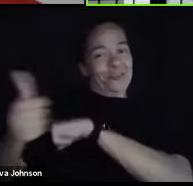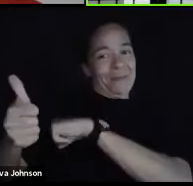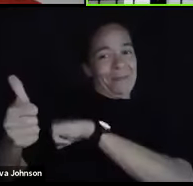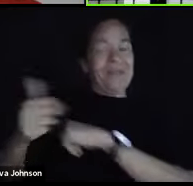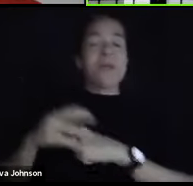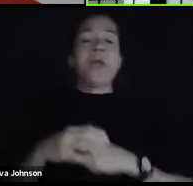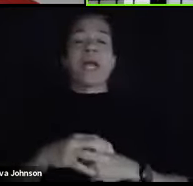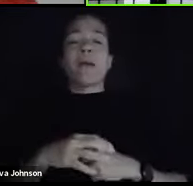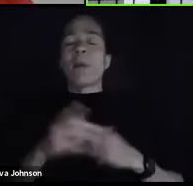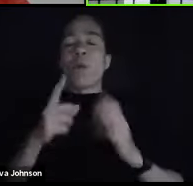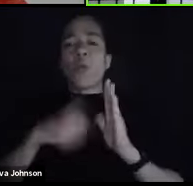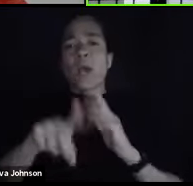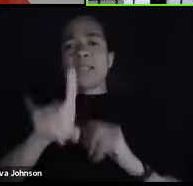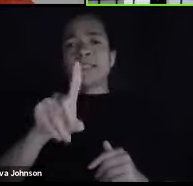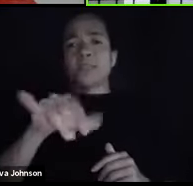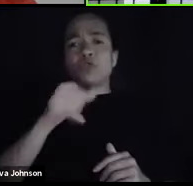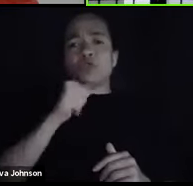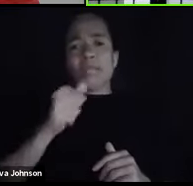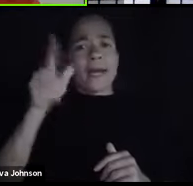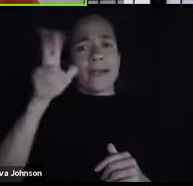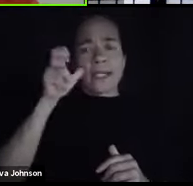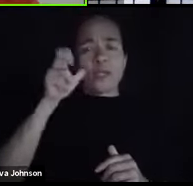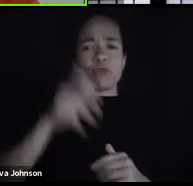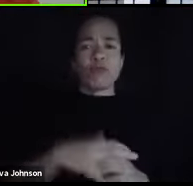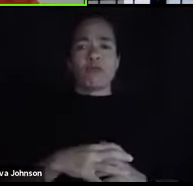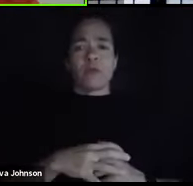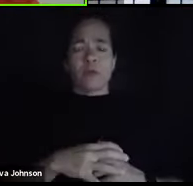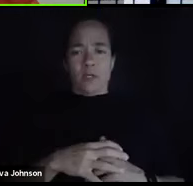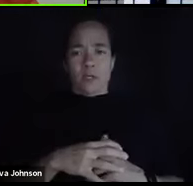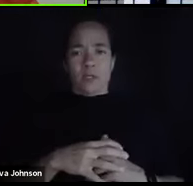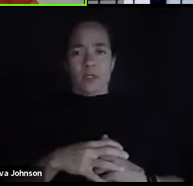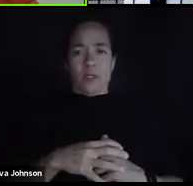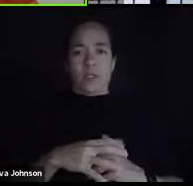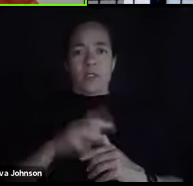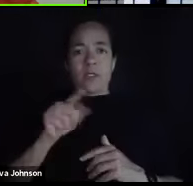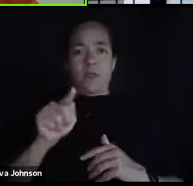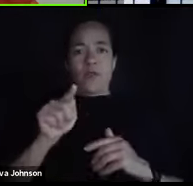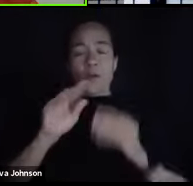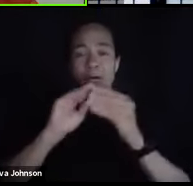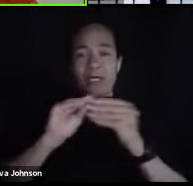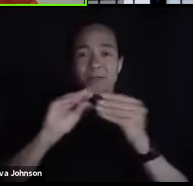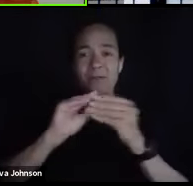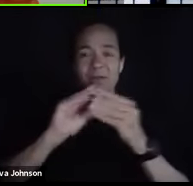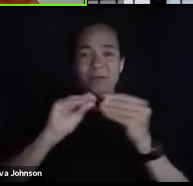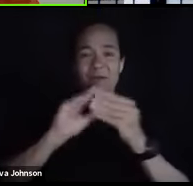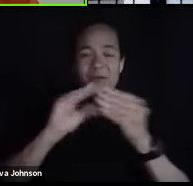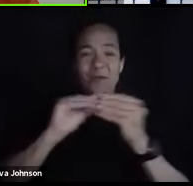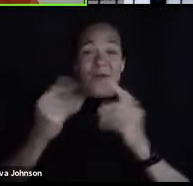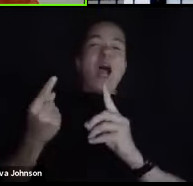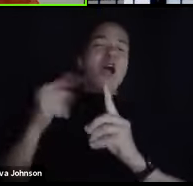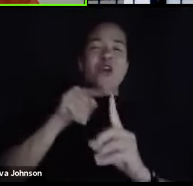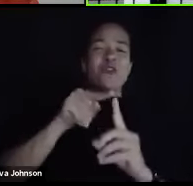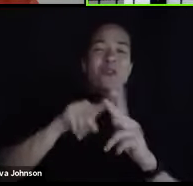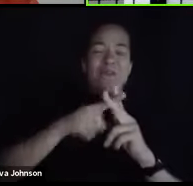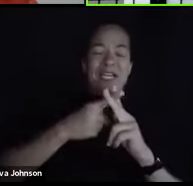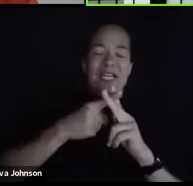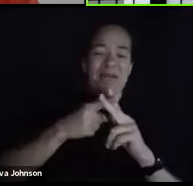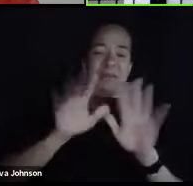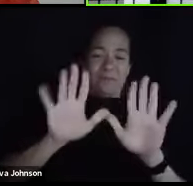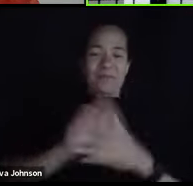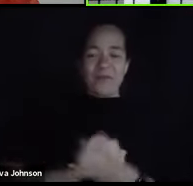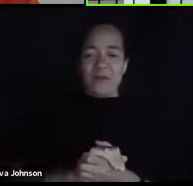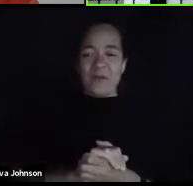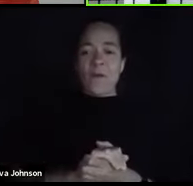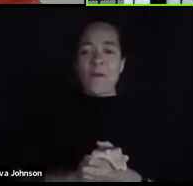What didn't you hear? What's last thing you heard? We were talking. It was literally like the very beginning. So we missed a bit. okay.